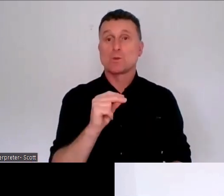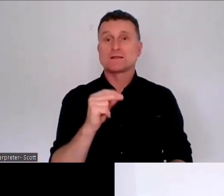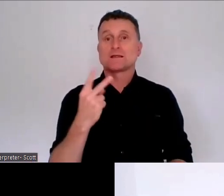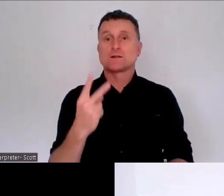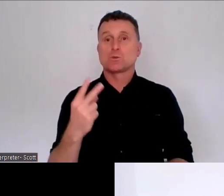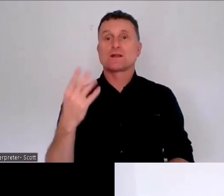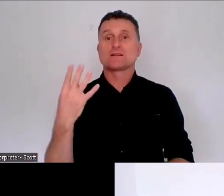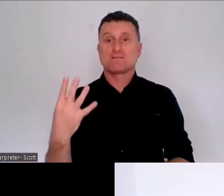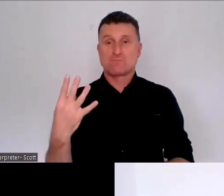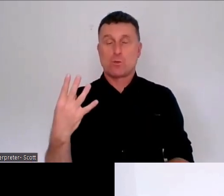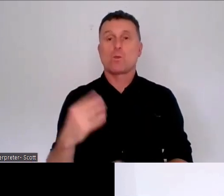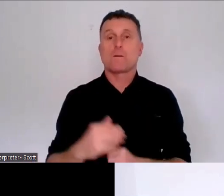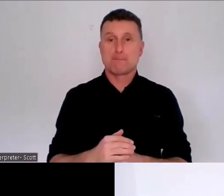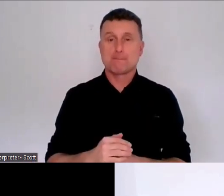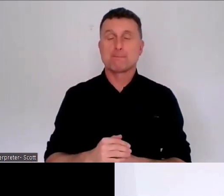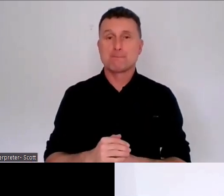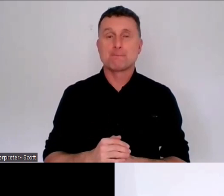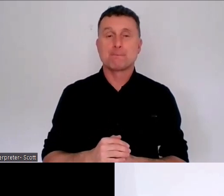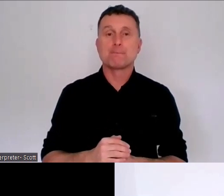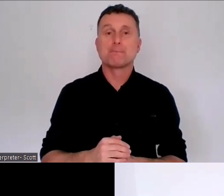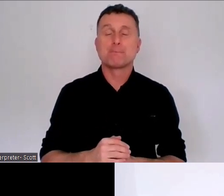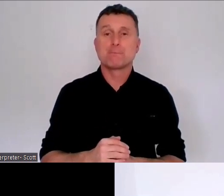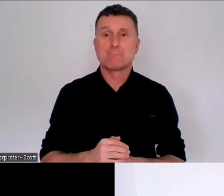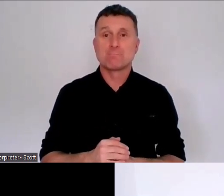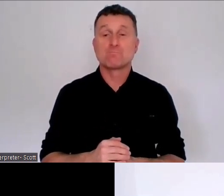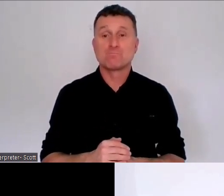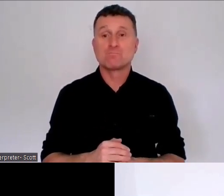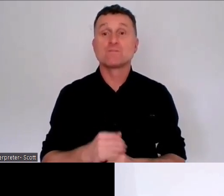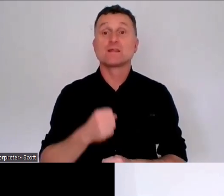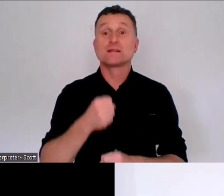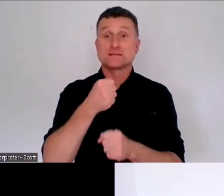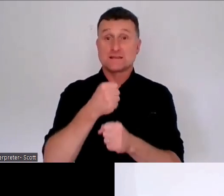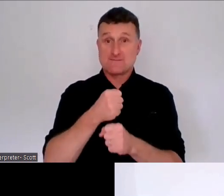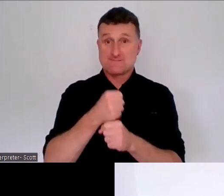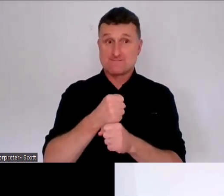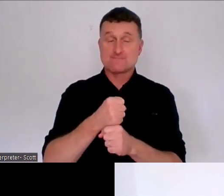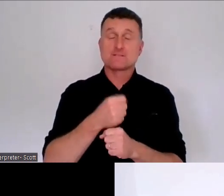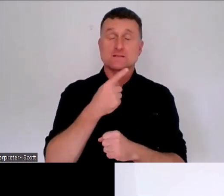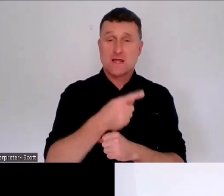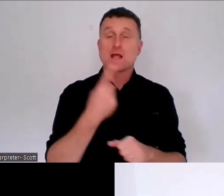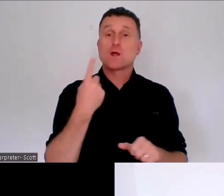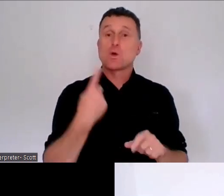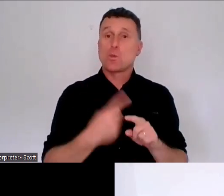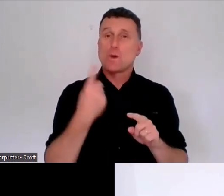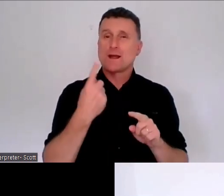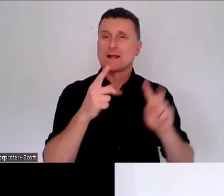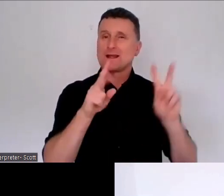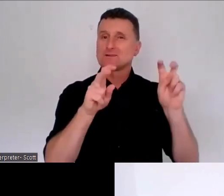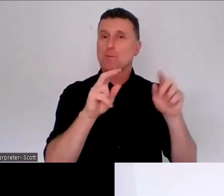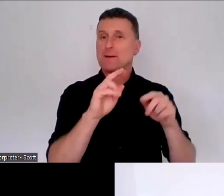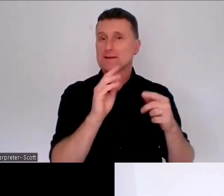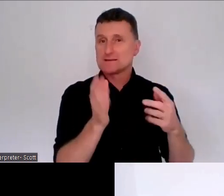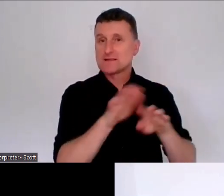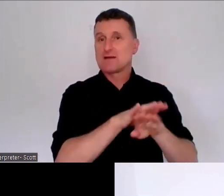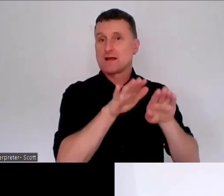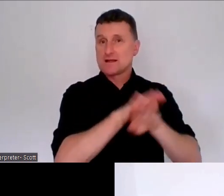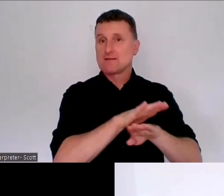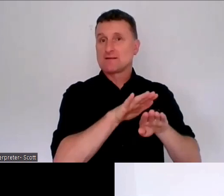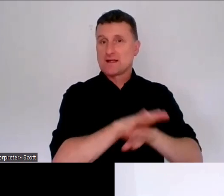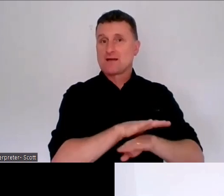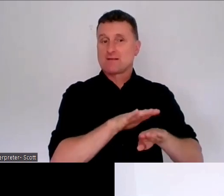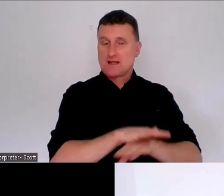So that is a quick scamper through the preliminary issues paper and